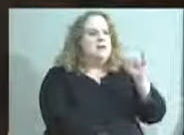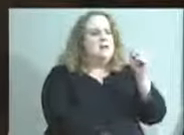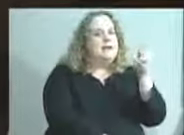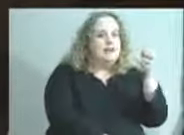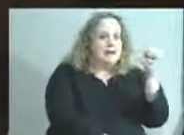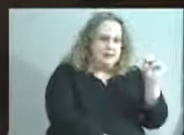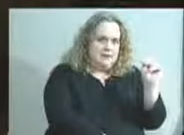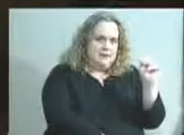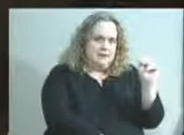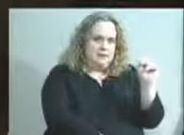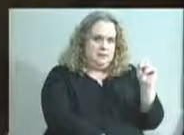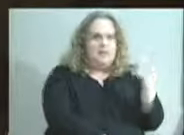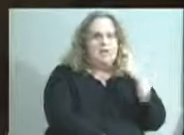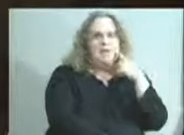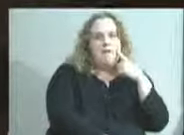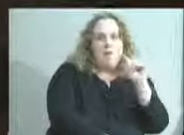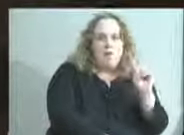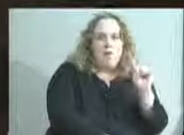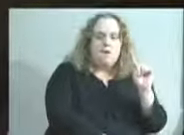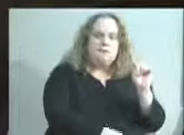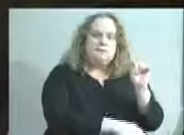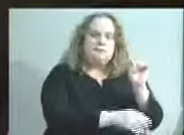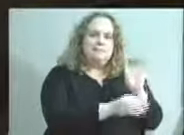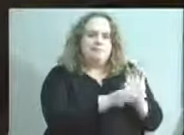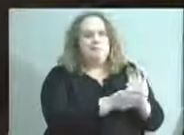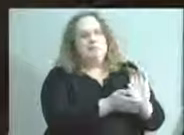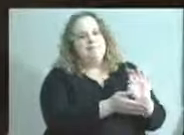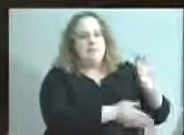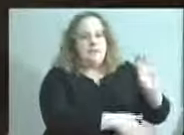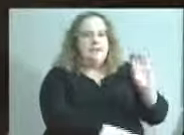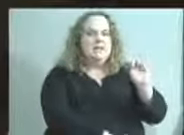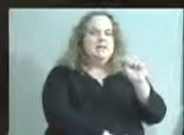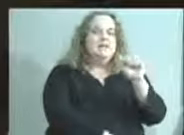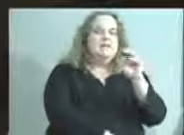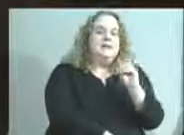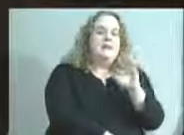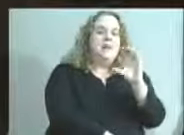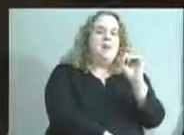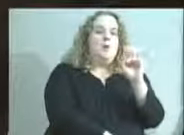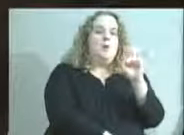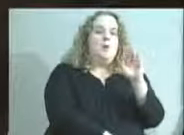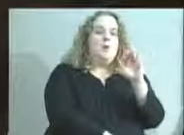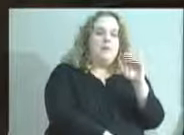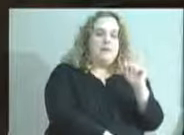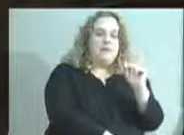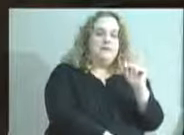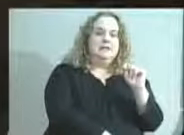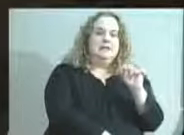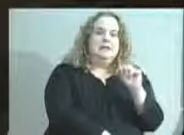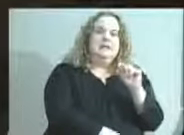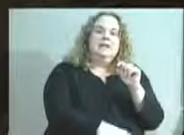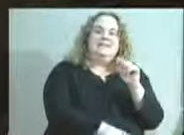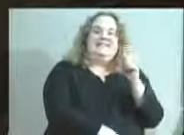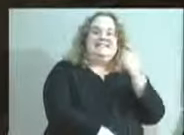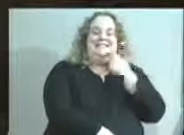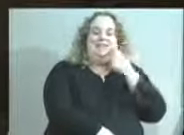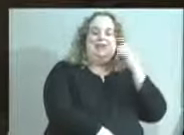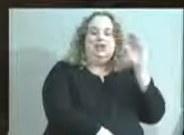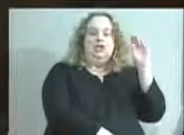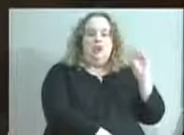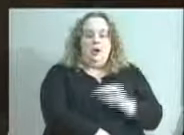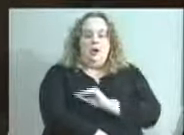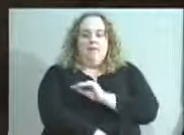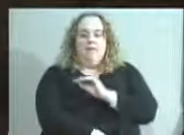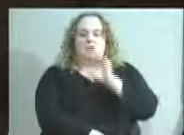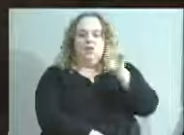further implementation. In fact, Sam Corbett is in Nashville coming home today with a big group from Louisville as part of a Ford